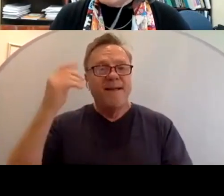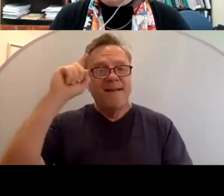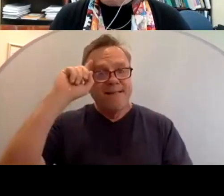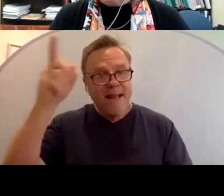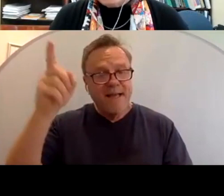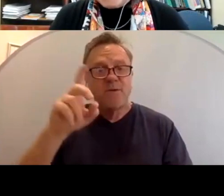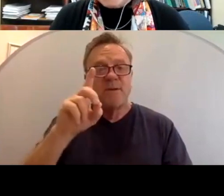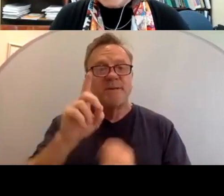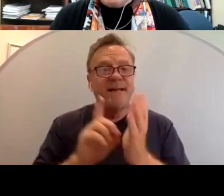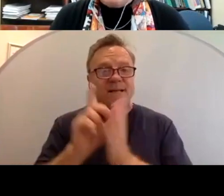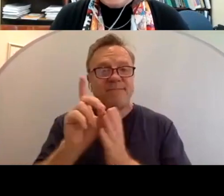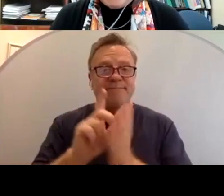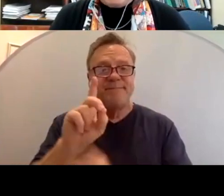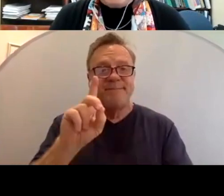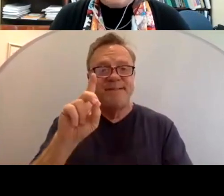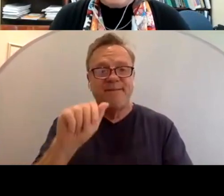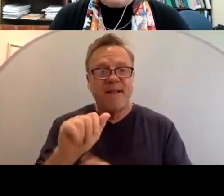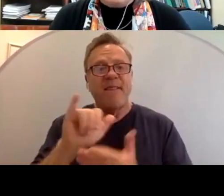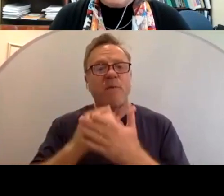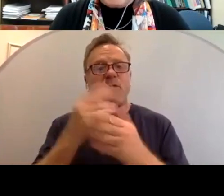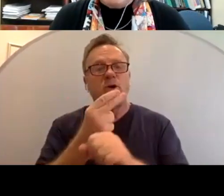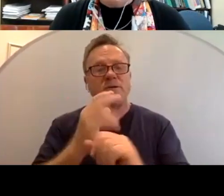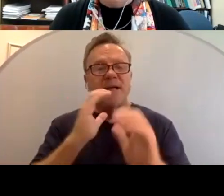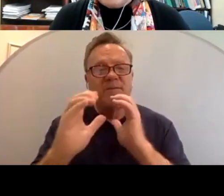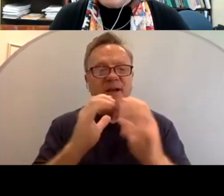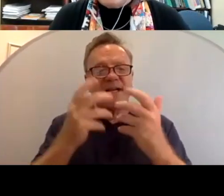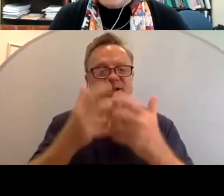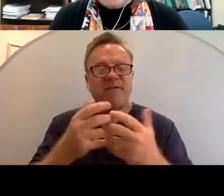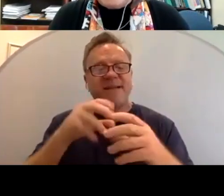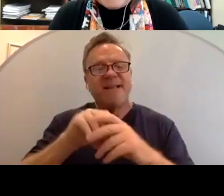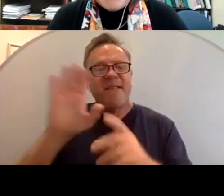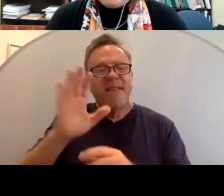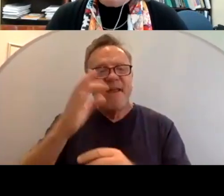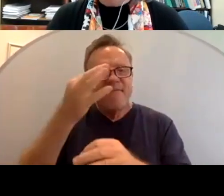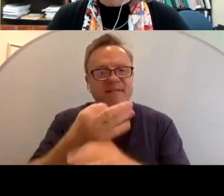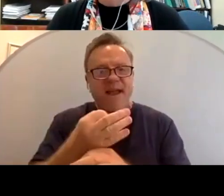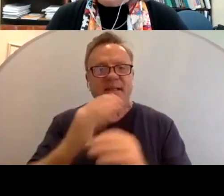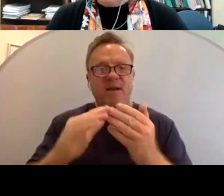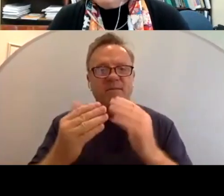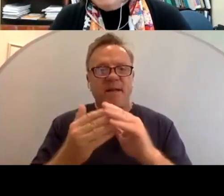disabilities who are using communication devices in their faith communities.